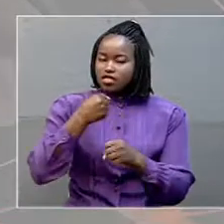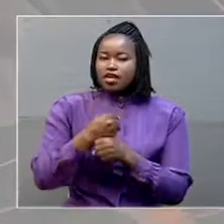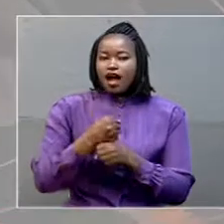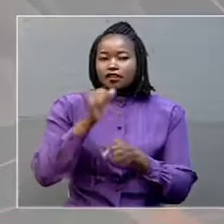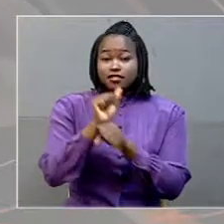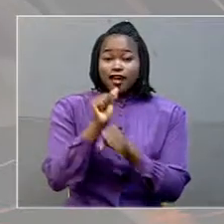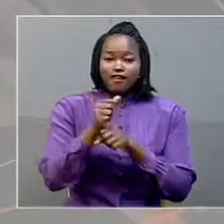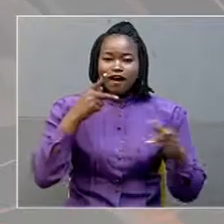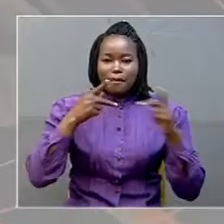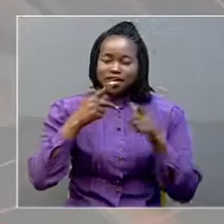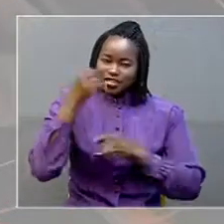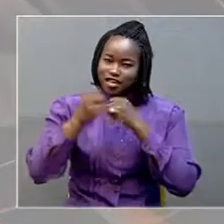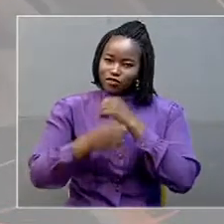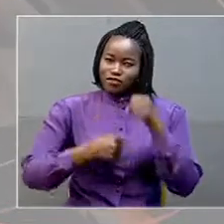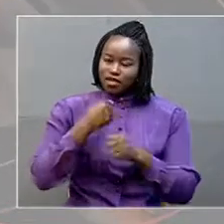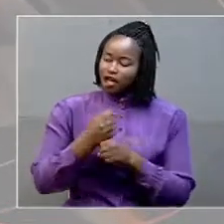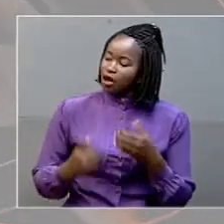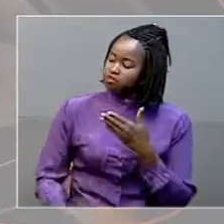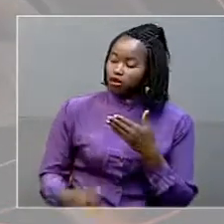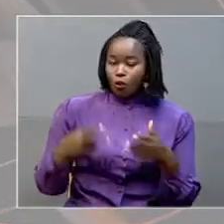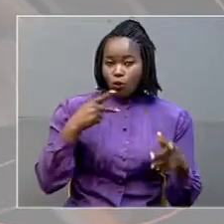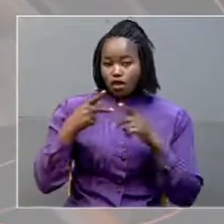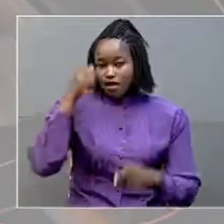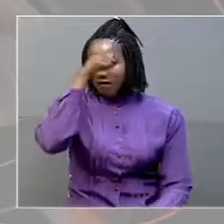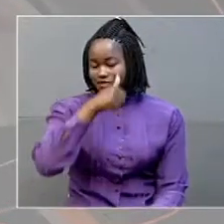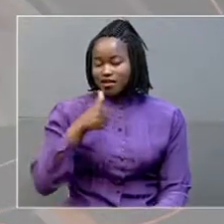Minister staff at Hotel Africana in Kampala.